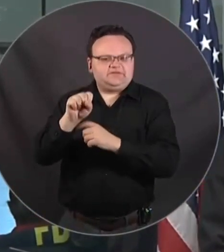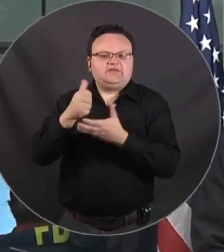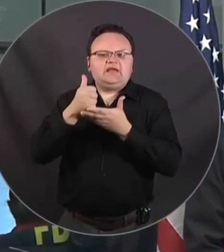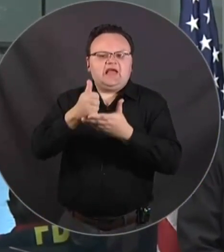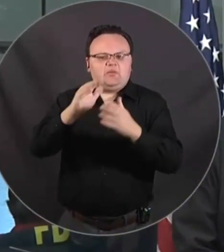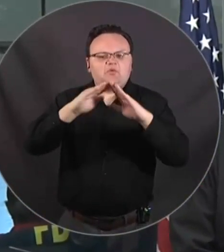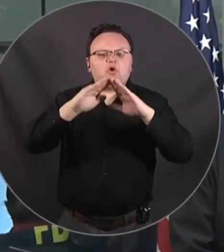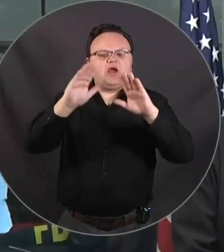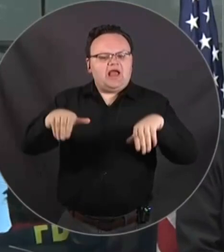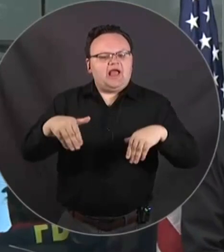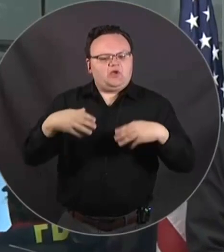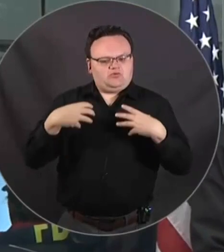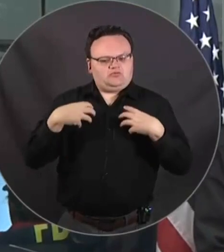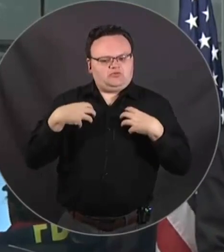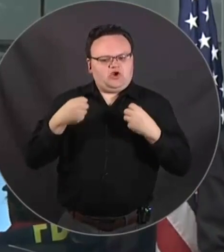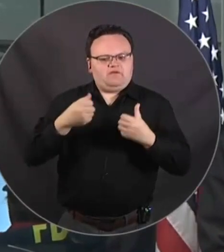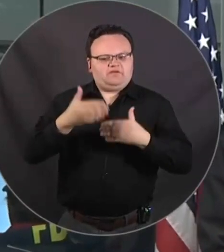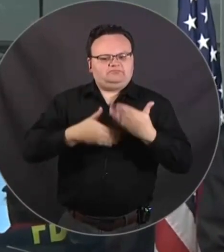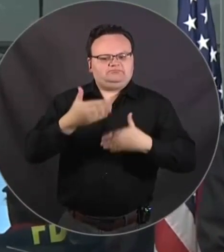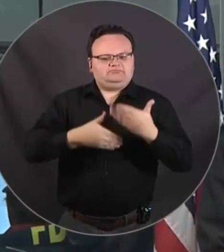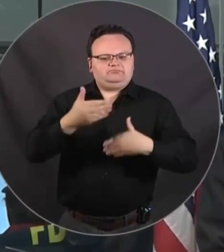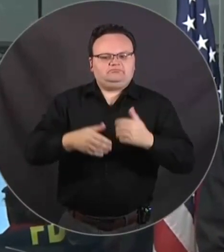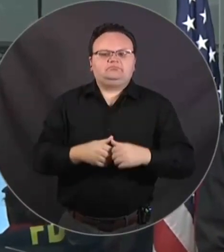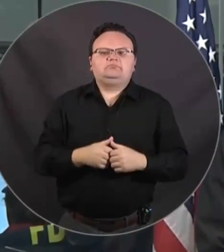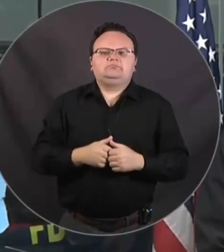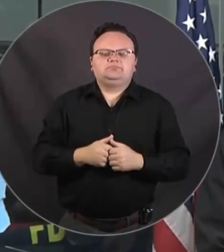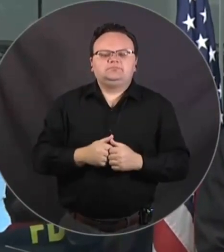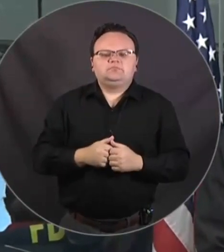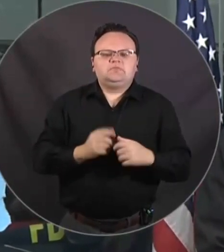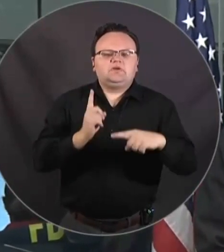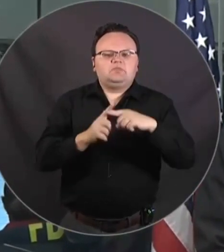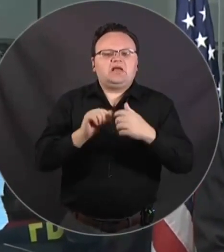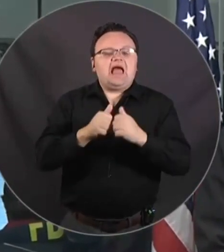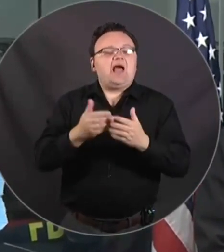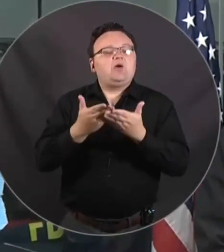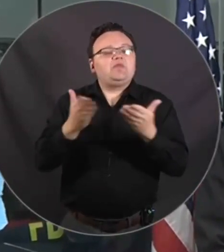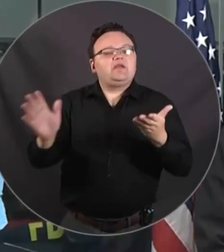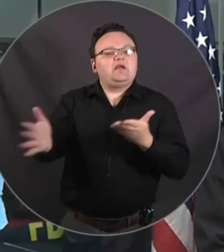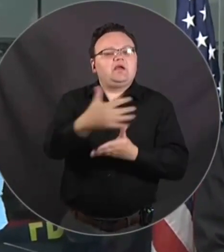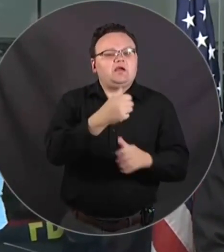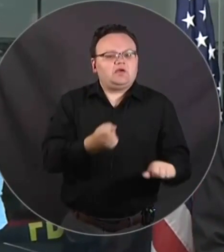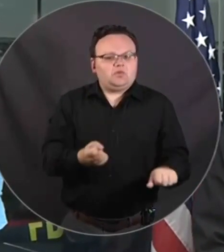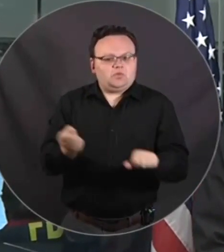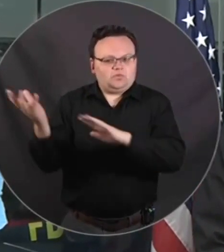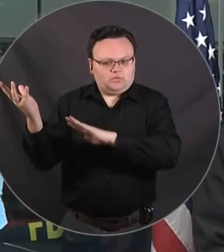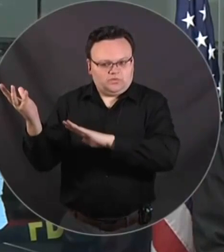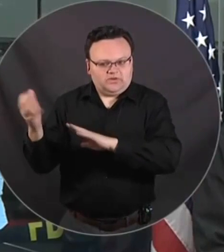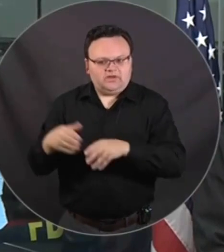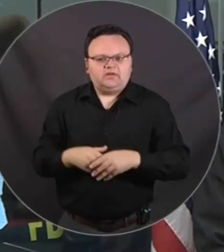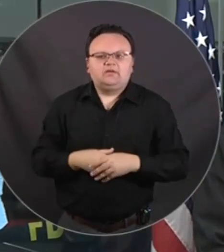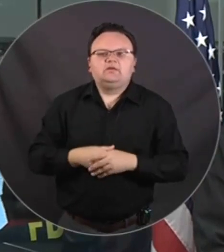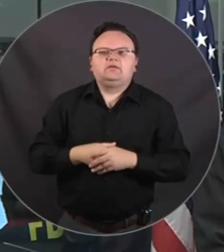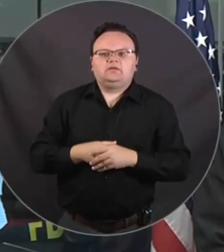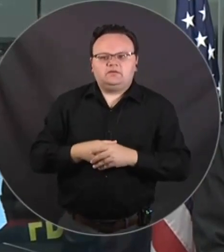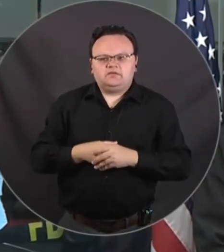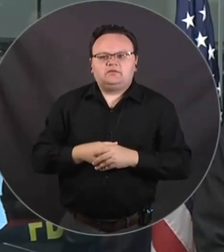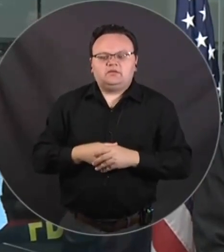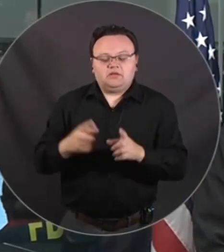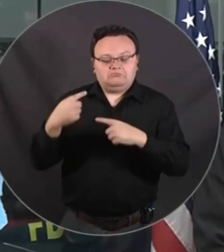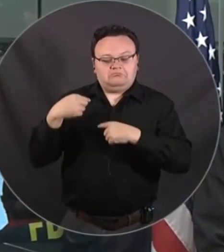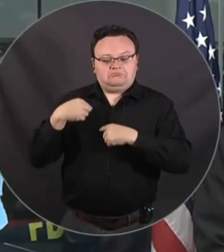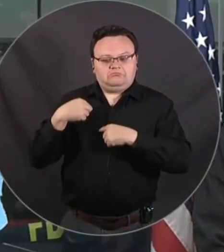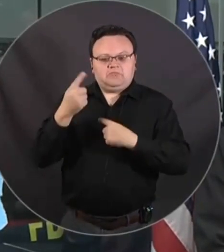house and how to get that stuff accurately to the road's edge. We have received more than 600 and I'm sorry, more than 1000 missions